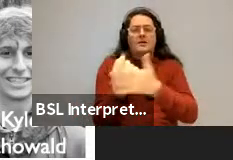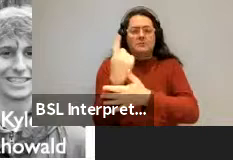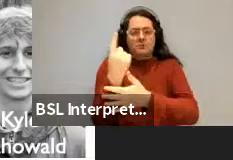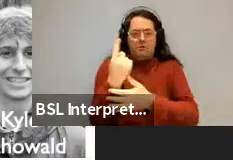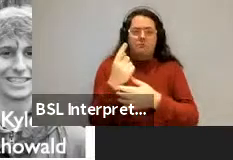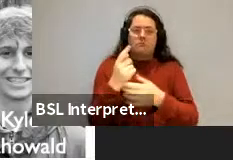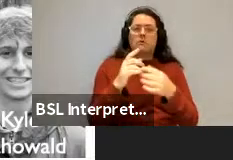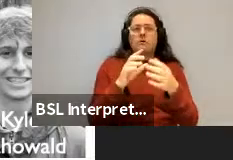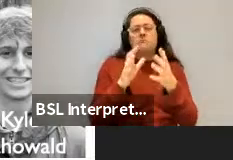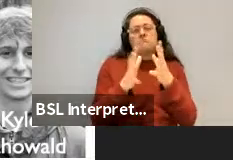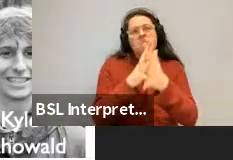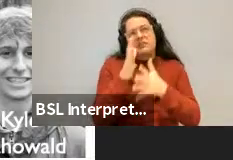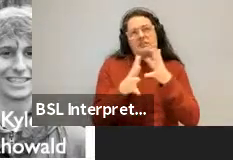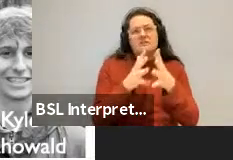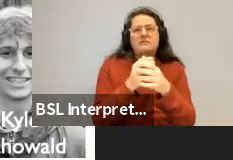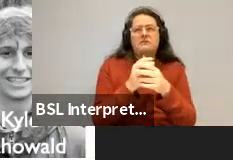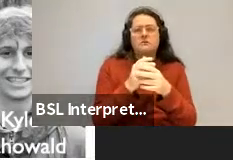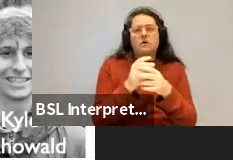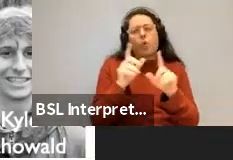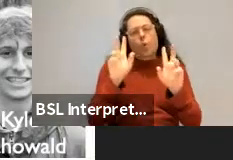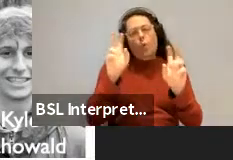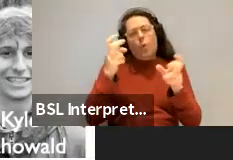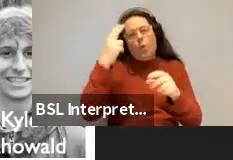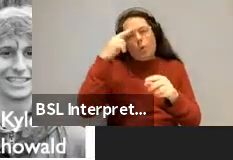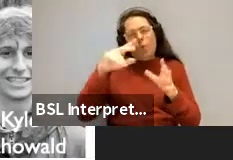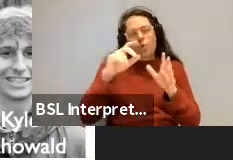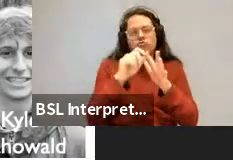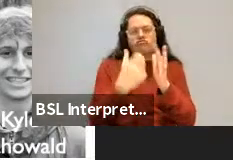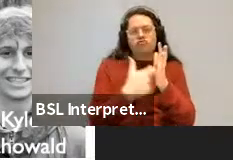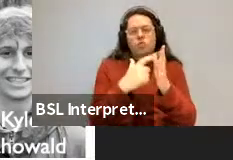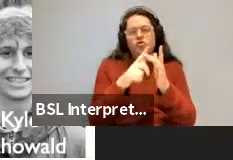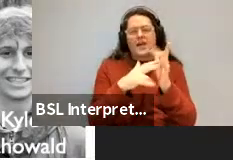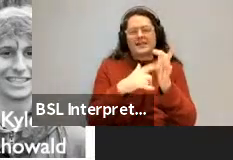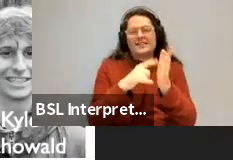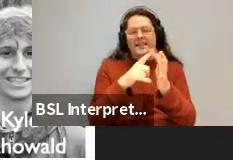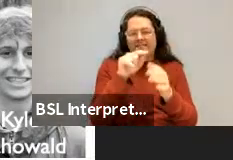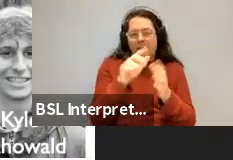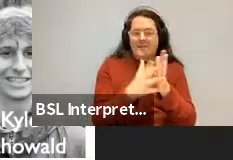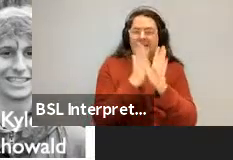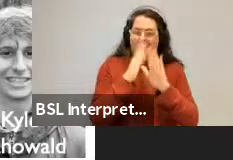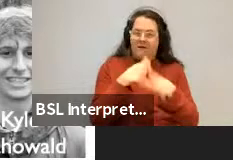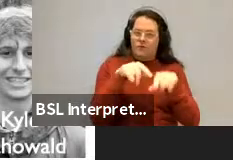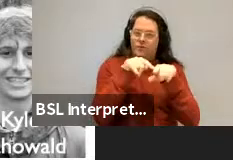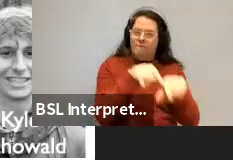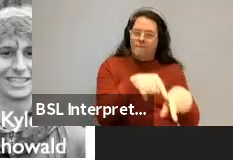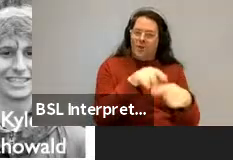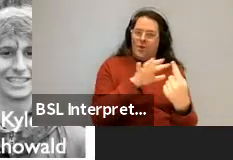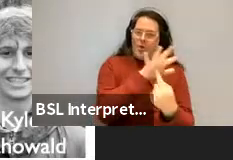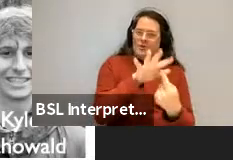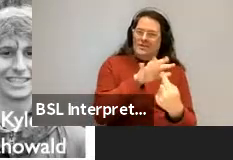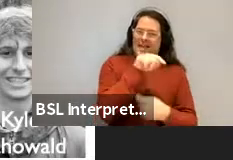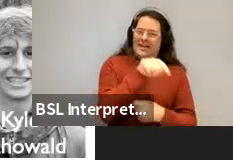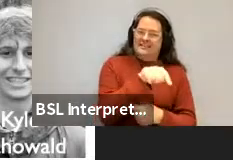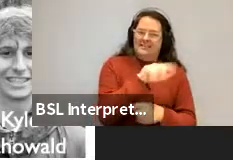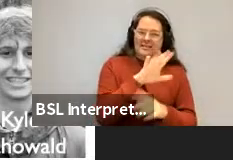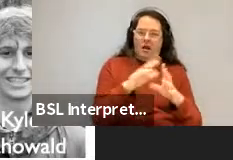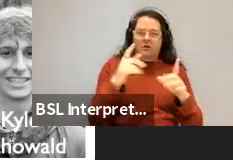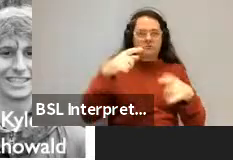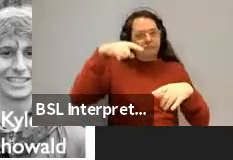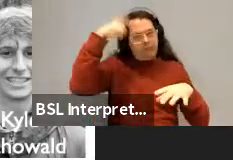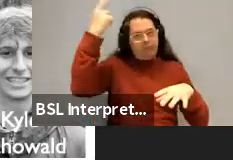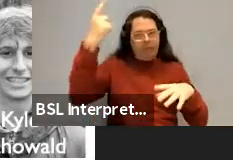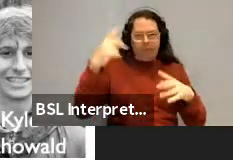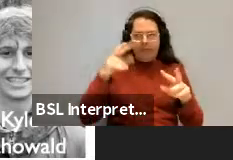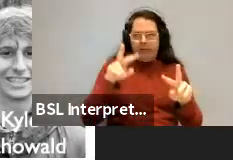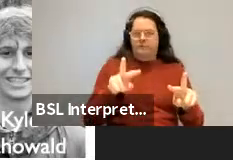called projective, which means they have to follow a context free grammar, you don't allow cross dependencies. Otherwise, for every concho has showed that you get many